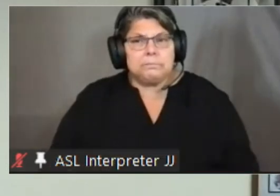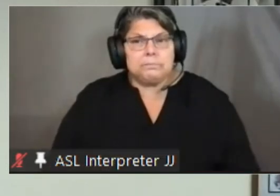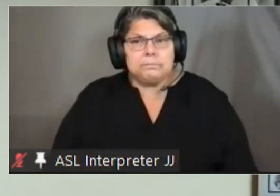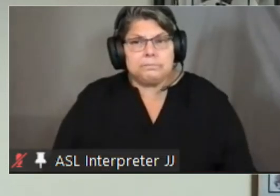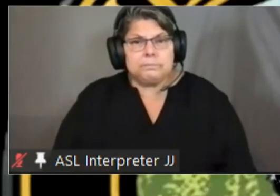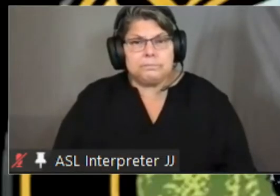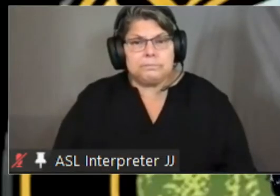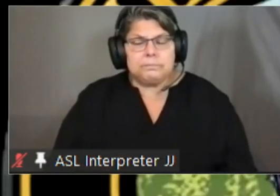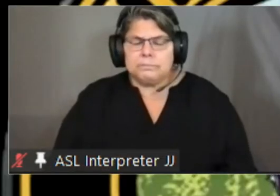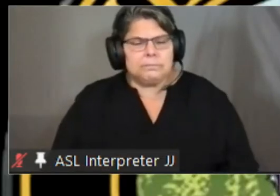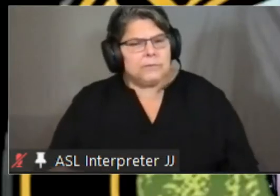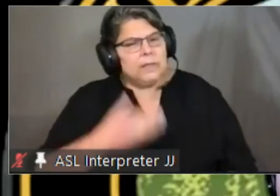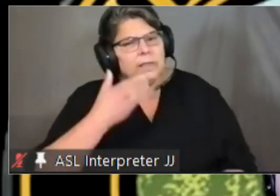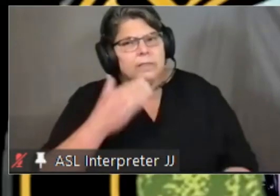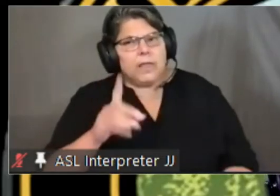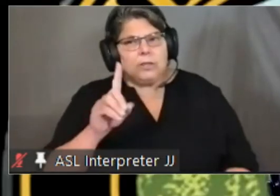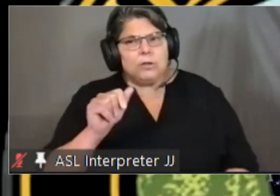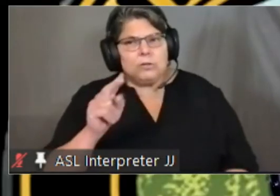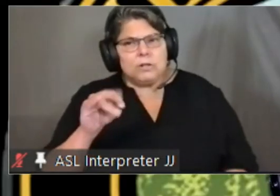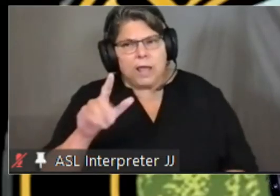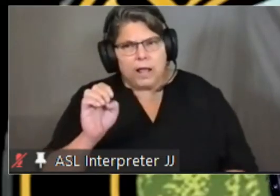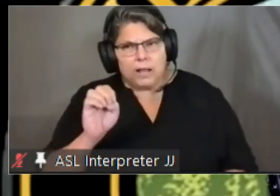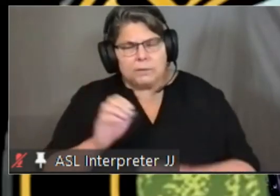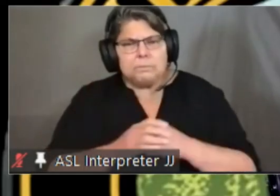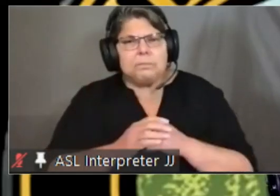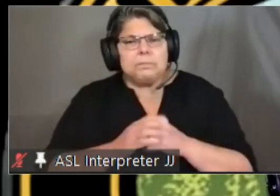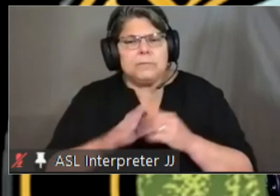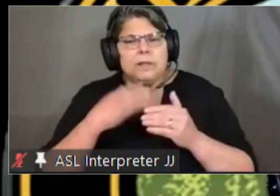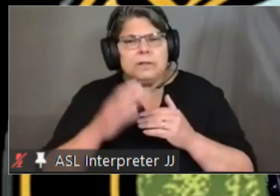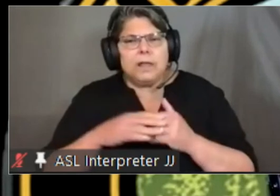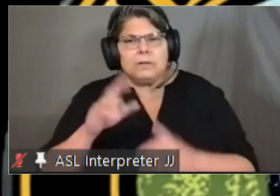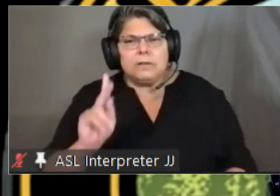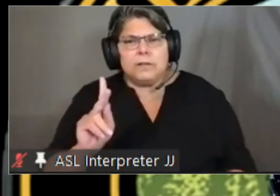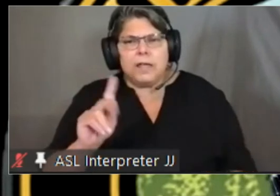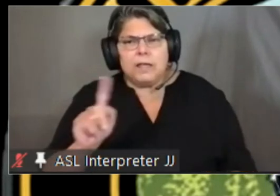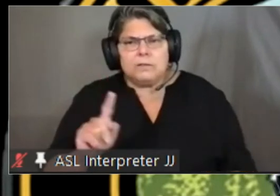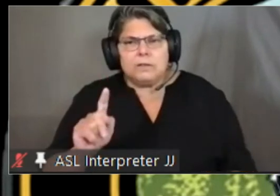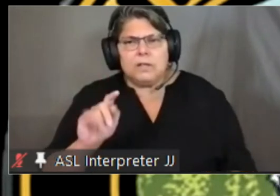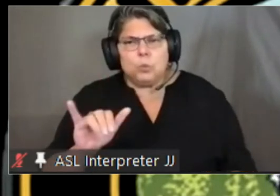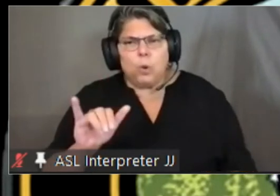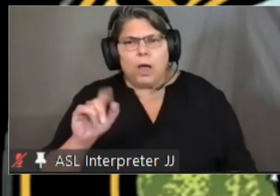thank you dana next we're going to move on to kzyx alicia